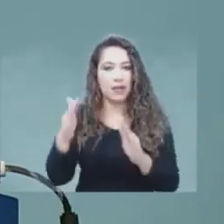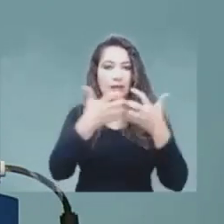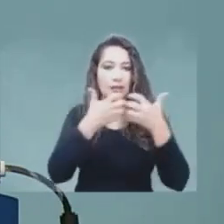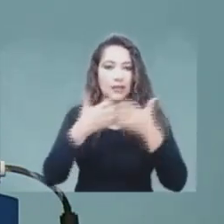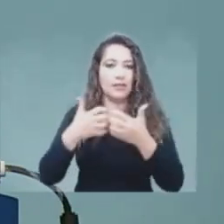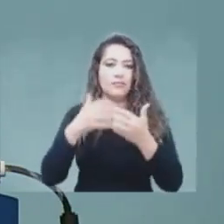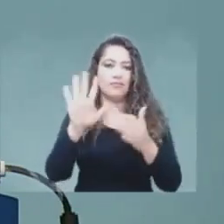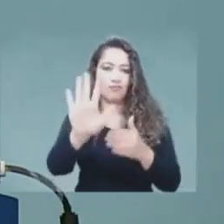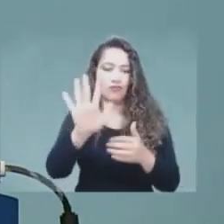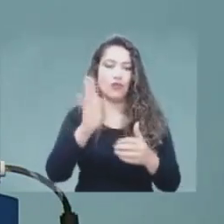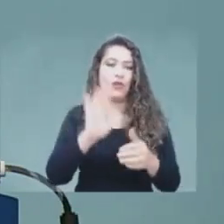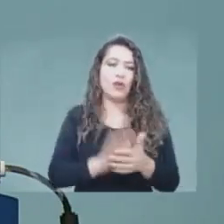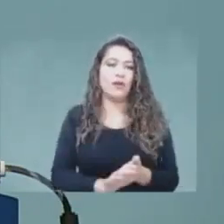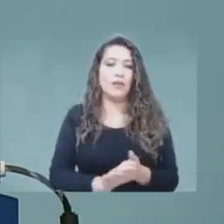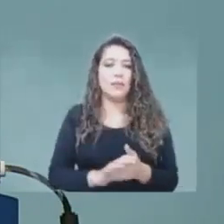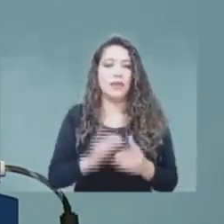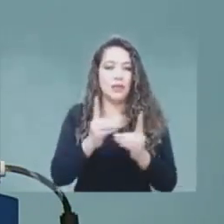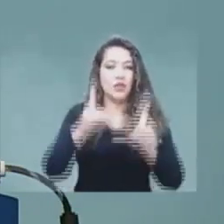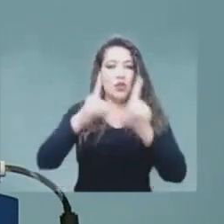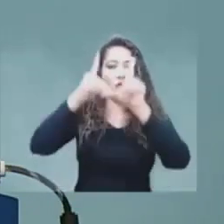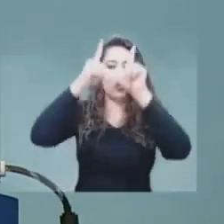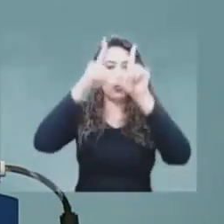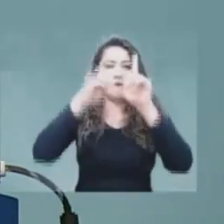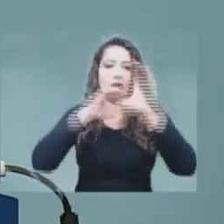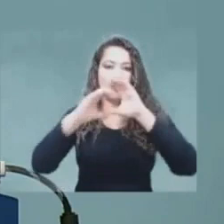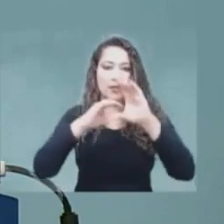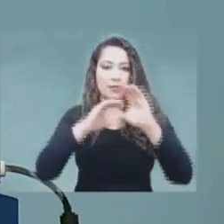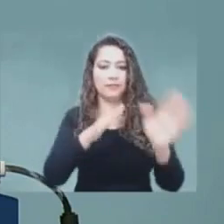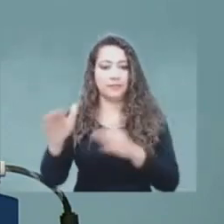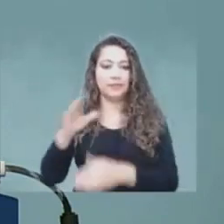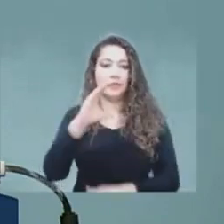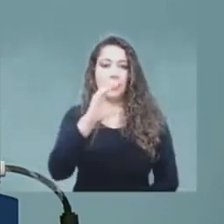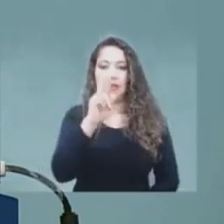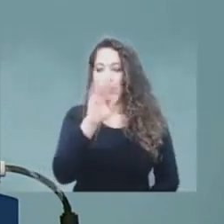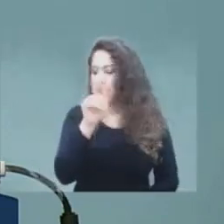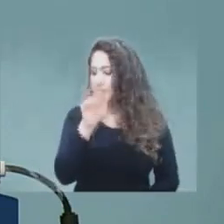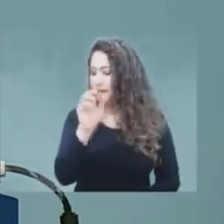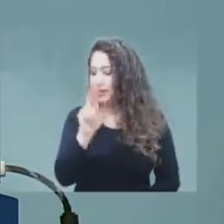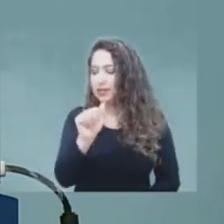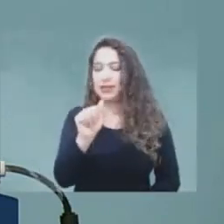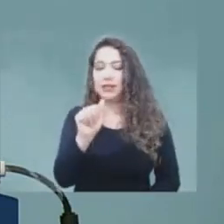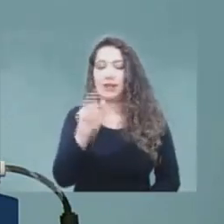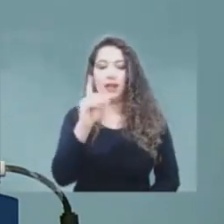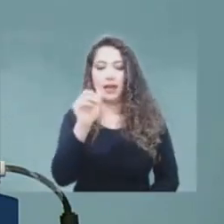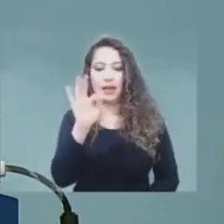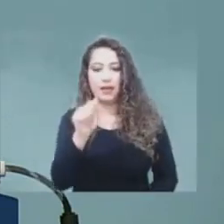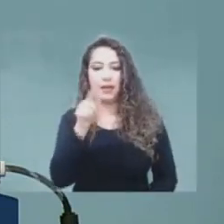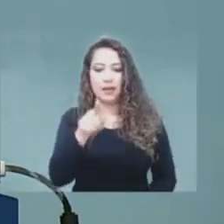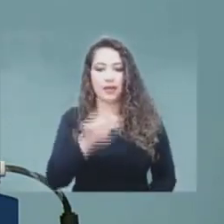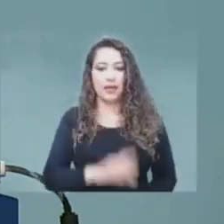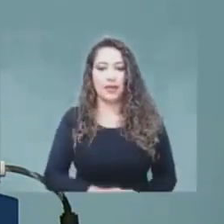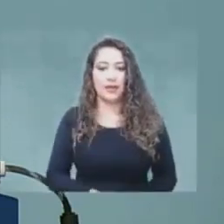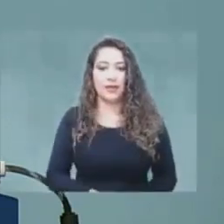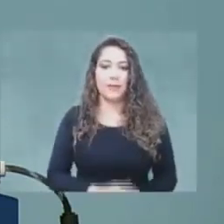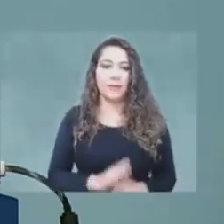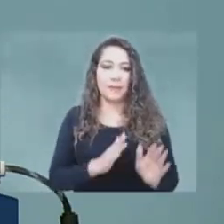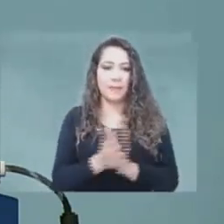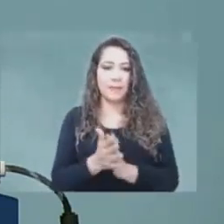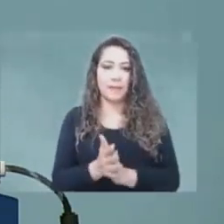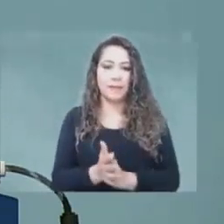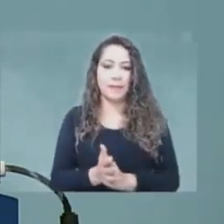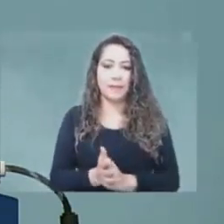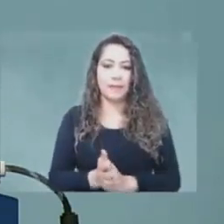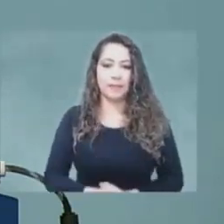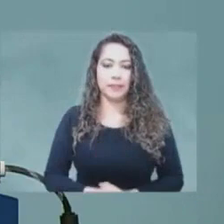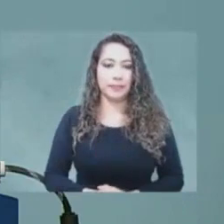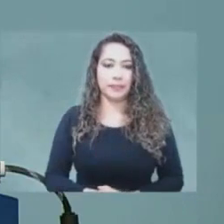PhD in telecommunications. Kristina Datta, policy and spectrum analysis director, an outcome,